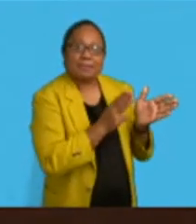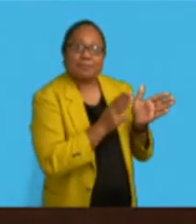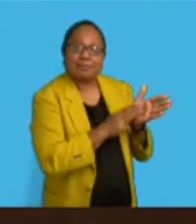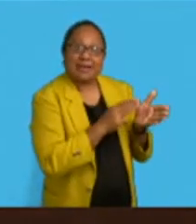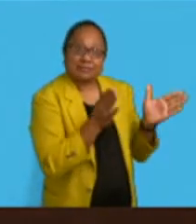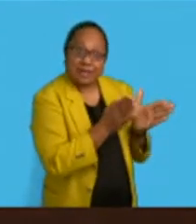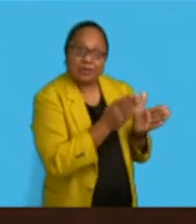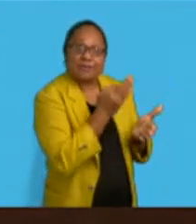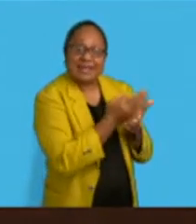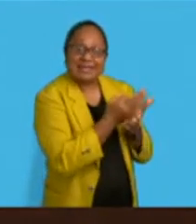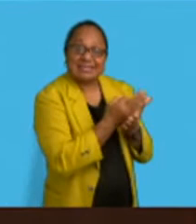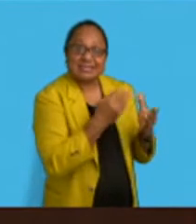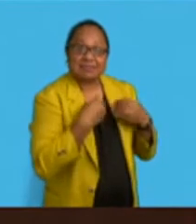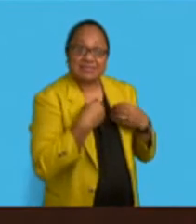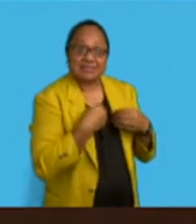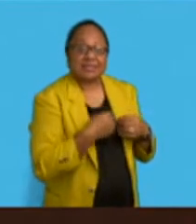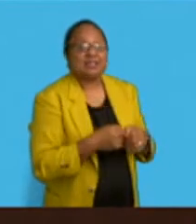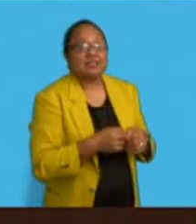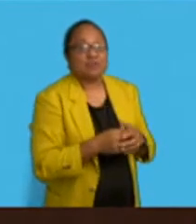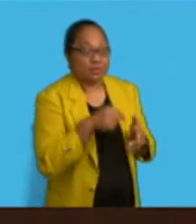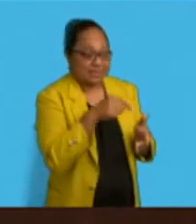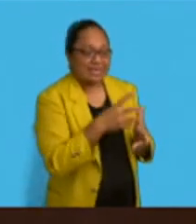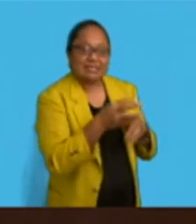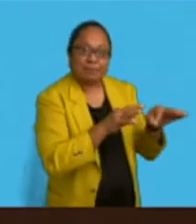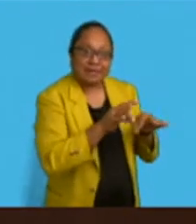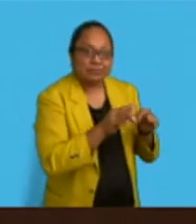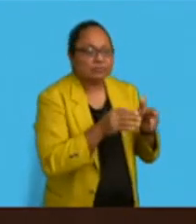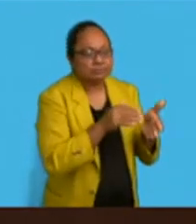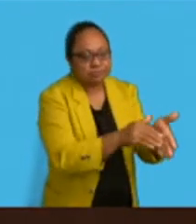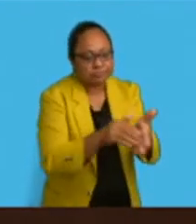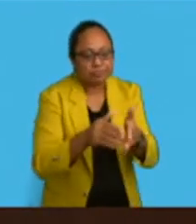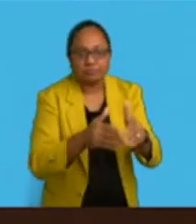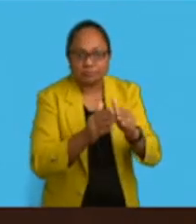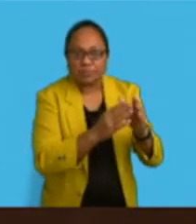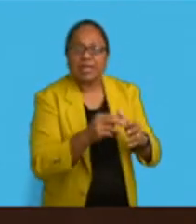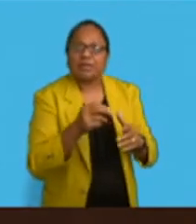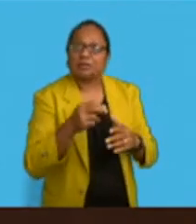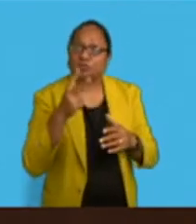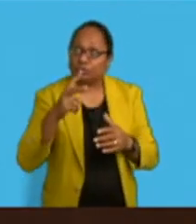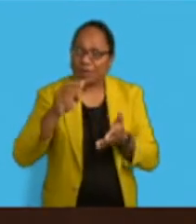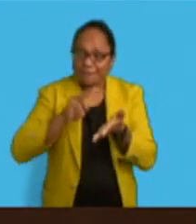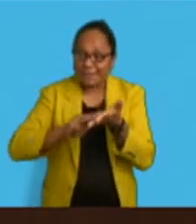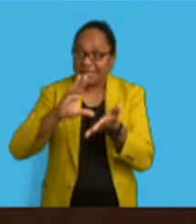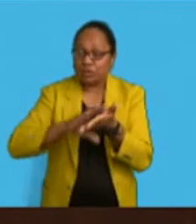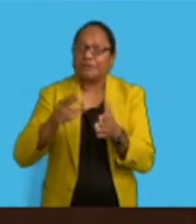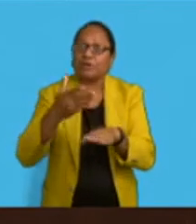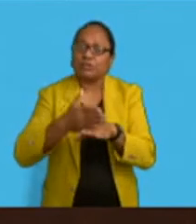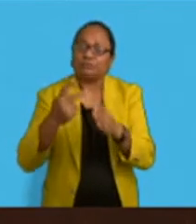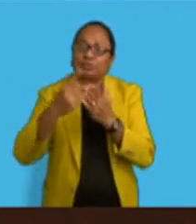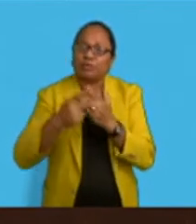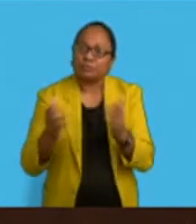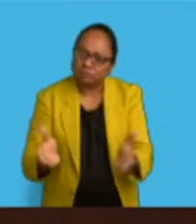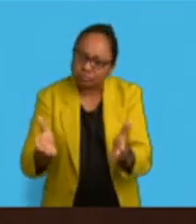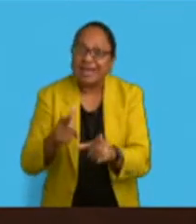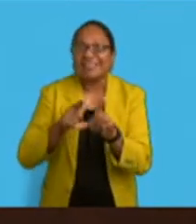approximately 6,400 small business initiatives. Mr. Speaker, the government will also dedicate $2 million for a new program to promote young